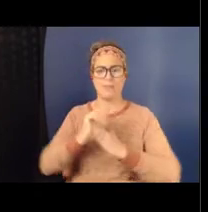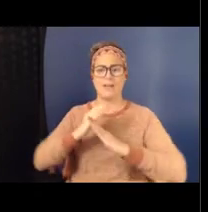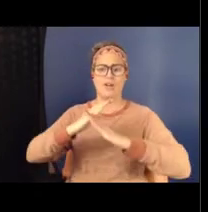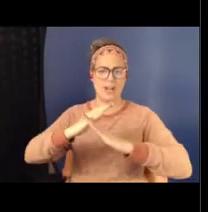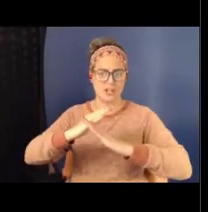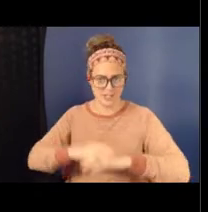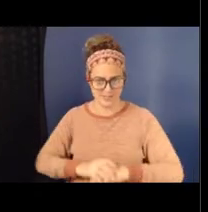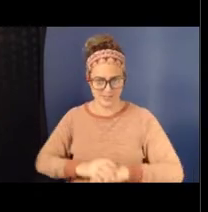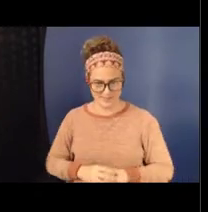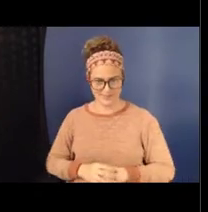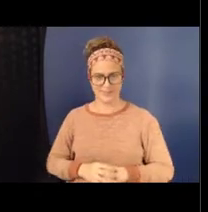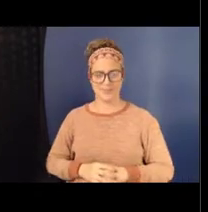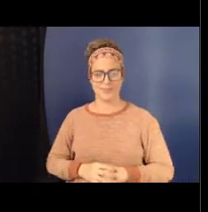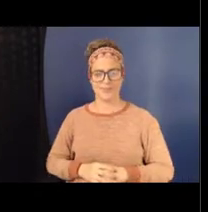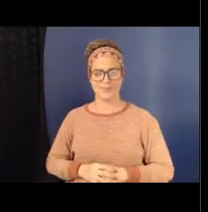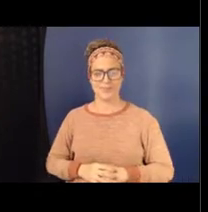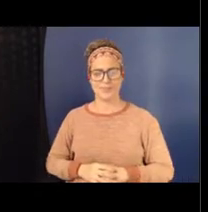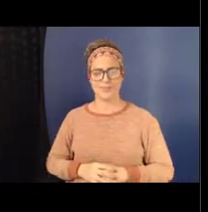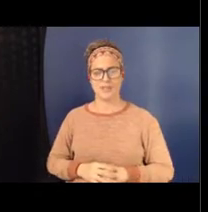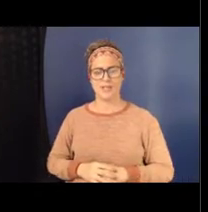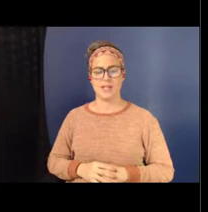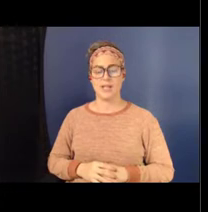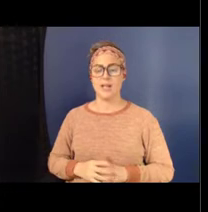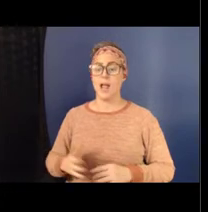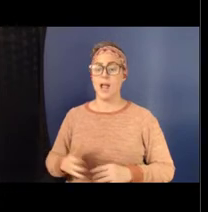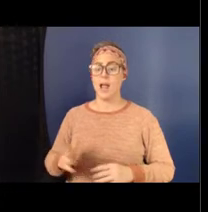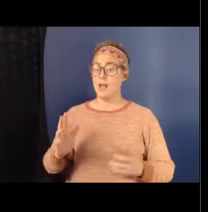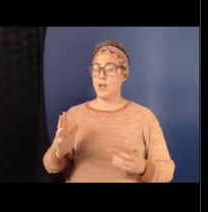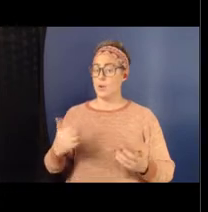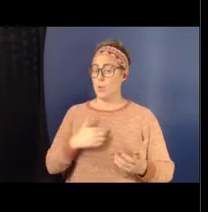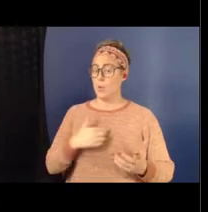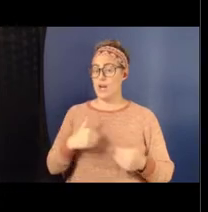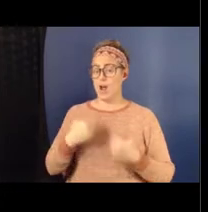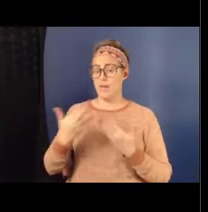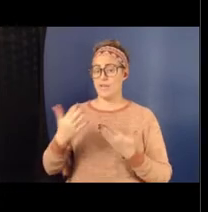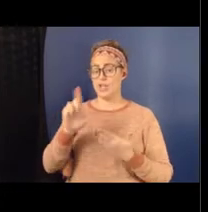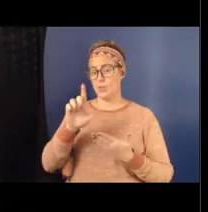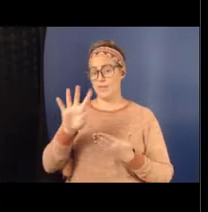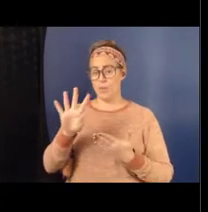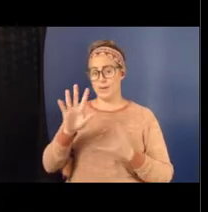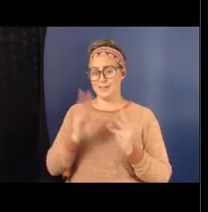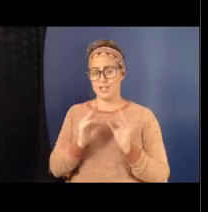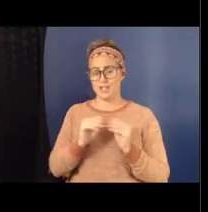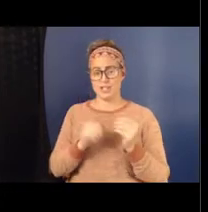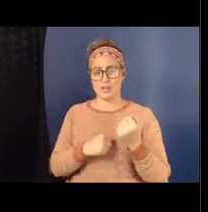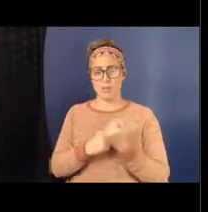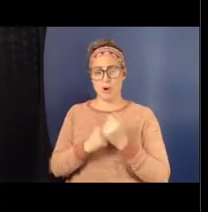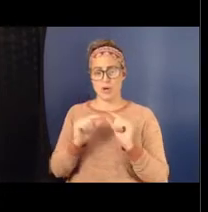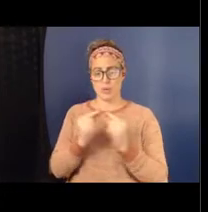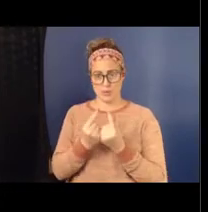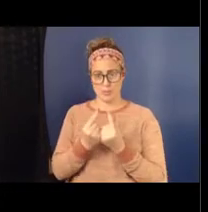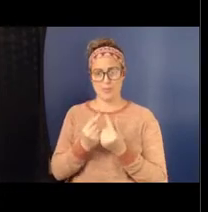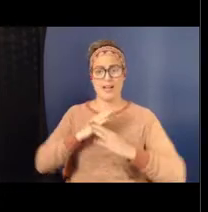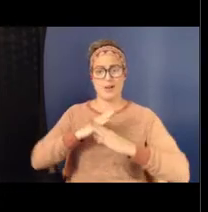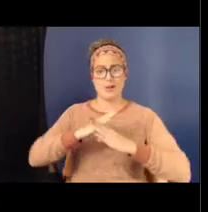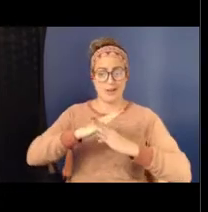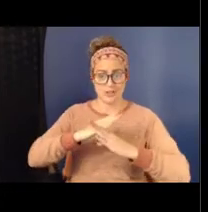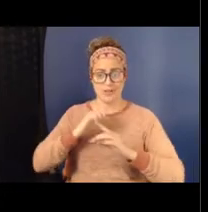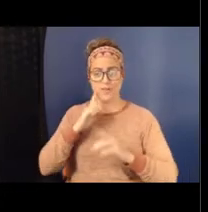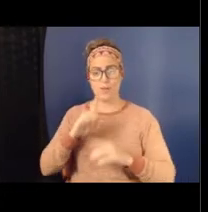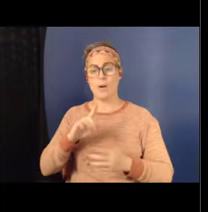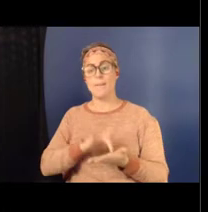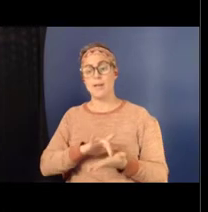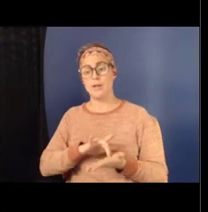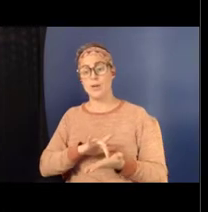in our case, we offer a 24-session support group intervention for middle and high school students who have